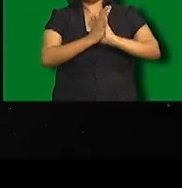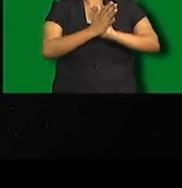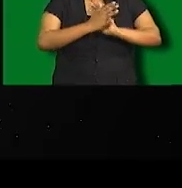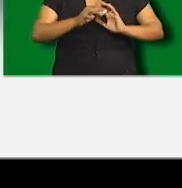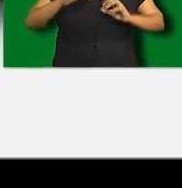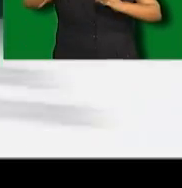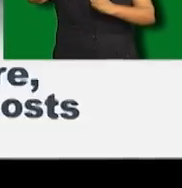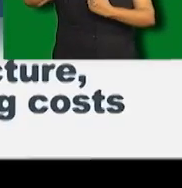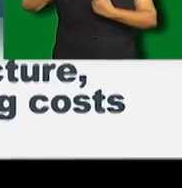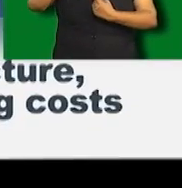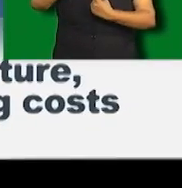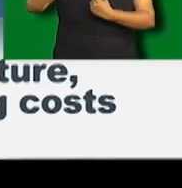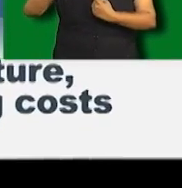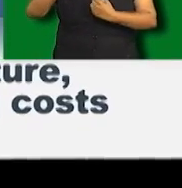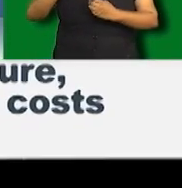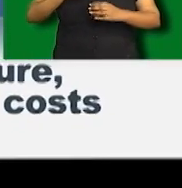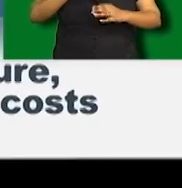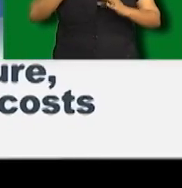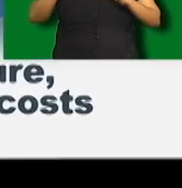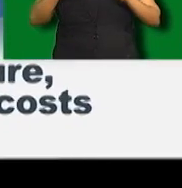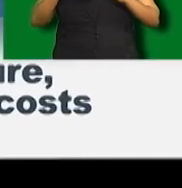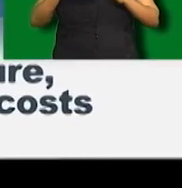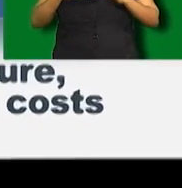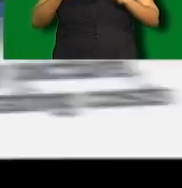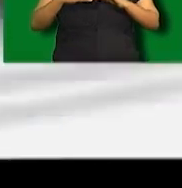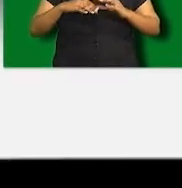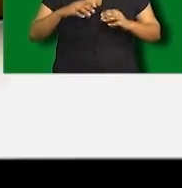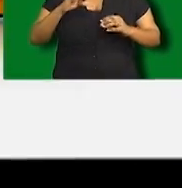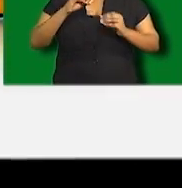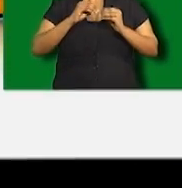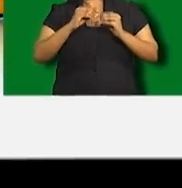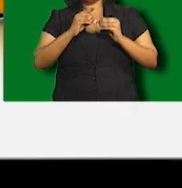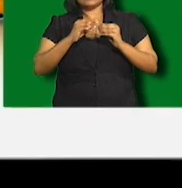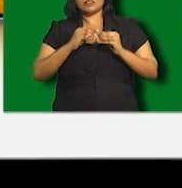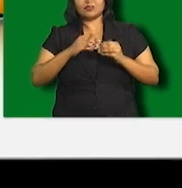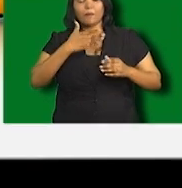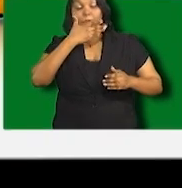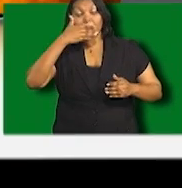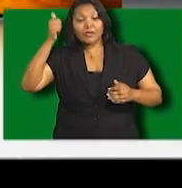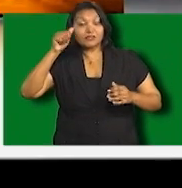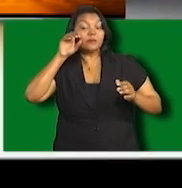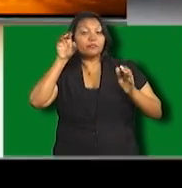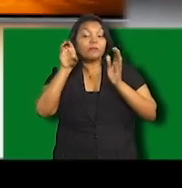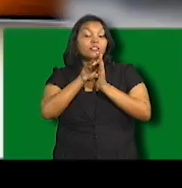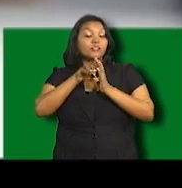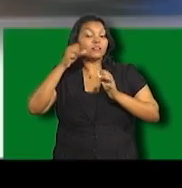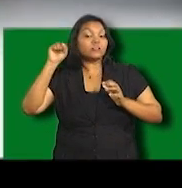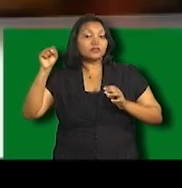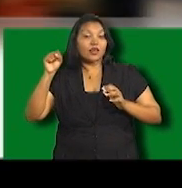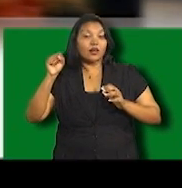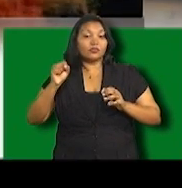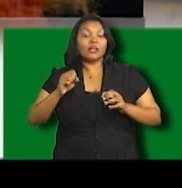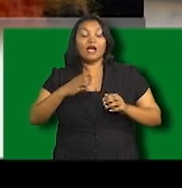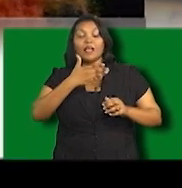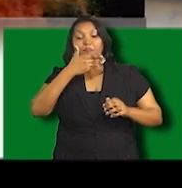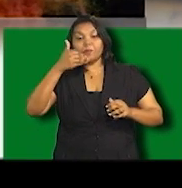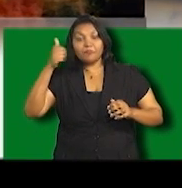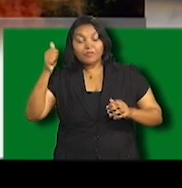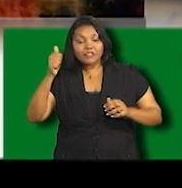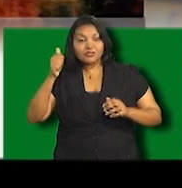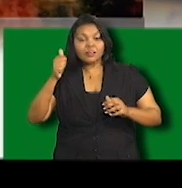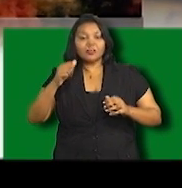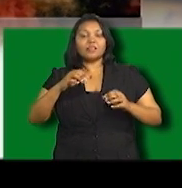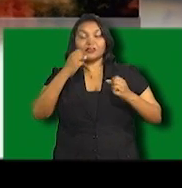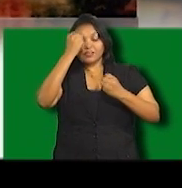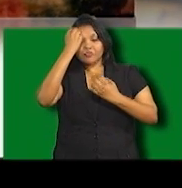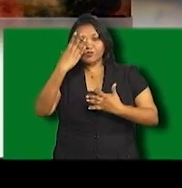digital terrestrial television offers viewers a vastly greater picture quality and choice of content than analog but with one